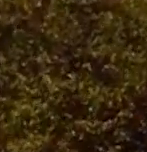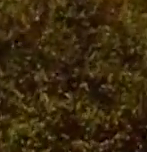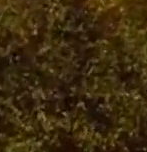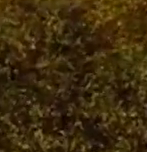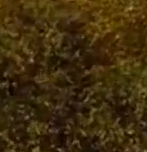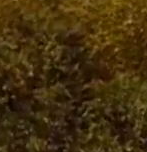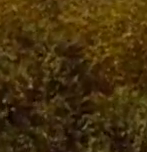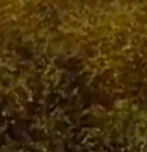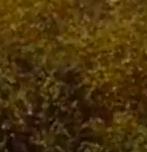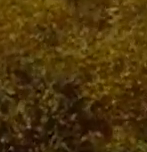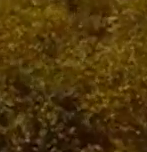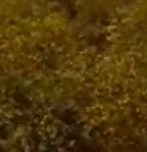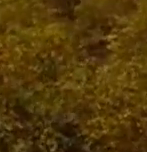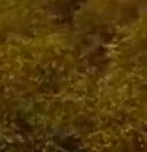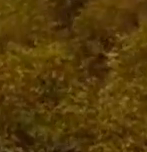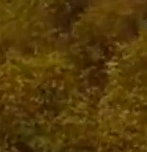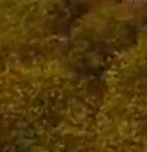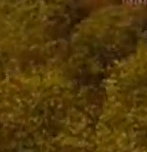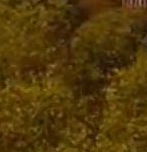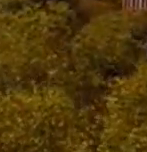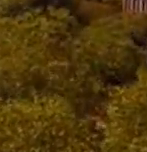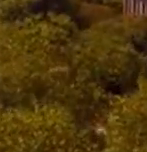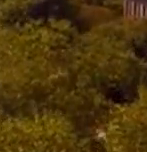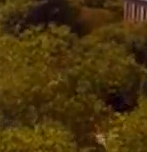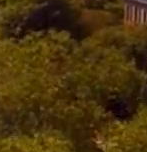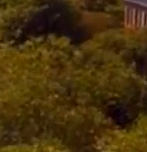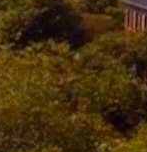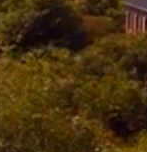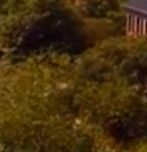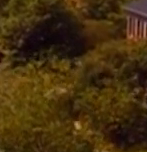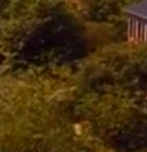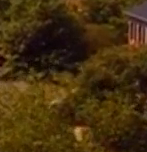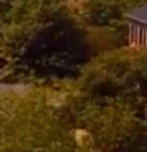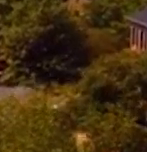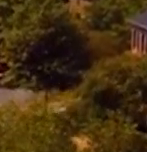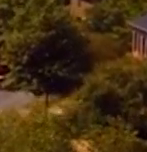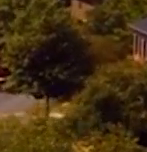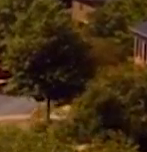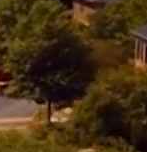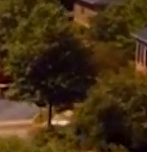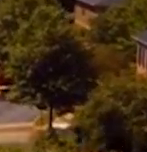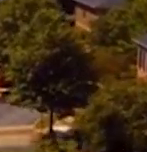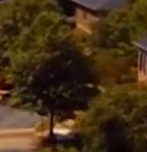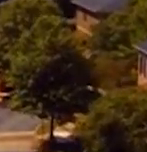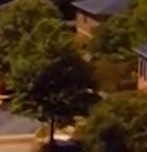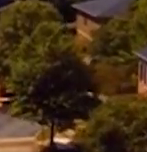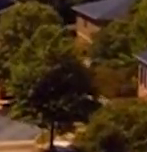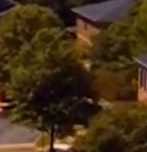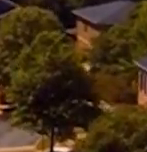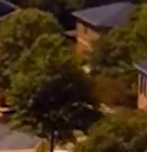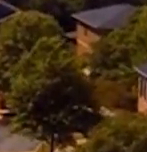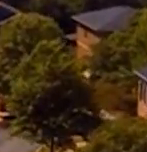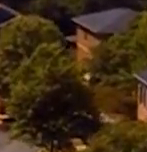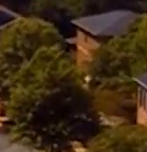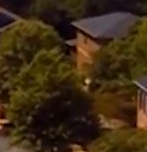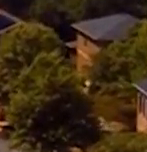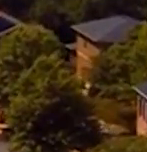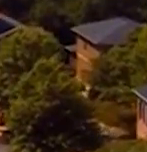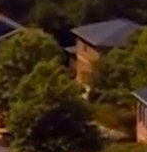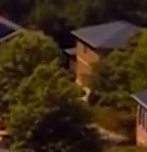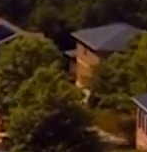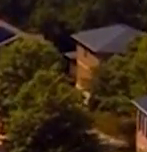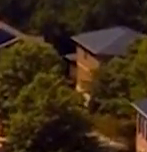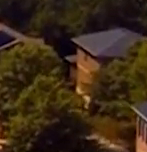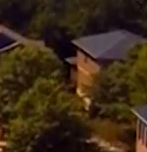of life for us all, the services and protection we all hold so dear prove the new way of life and the days of old